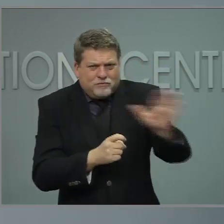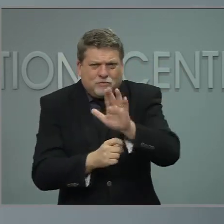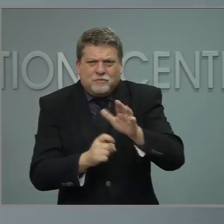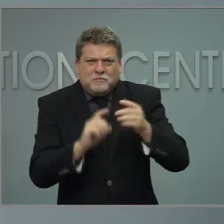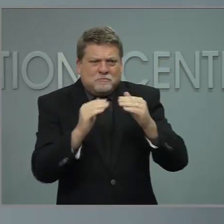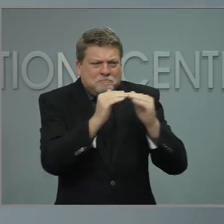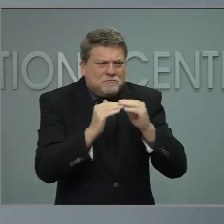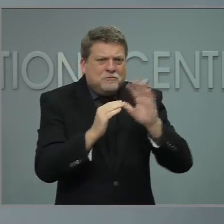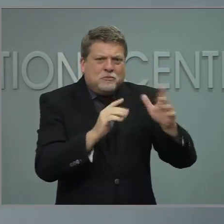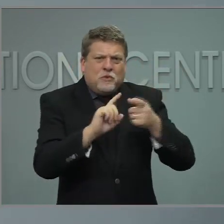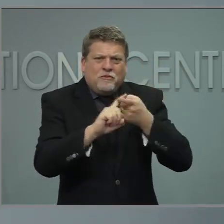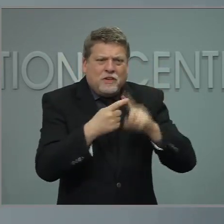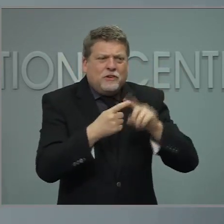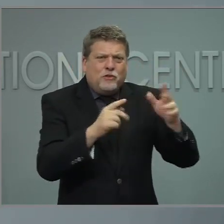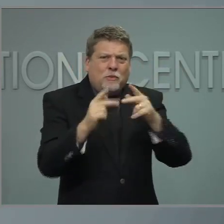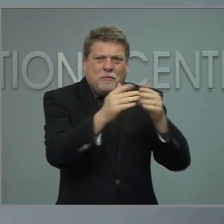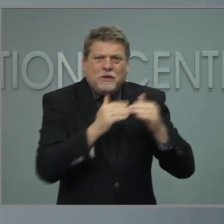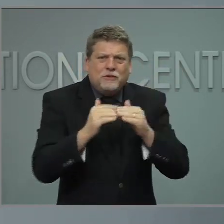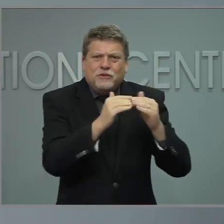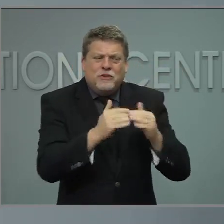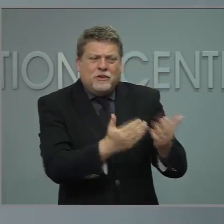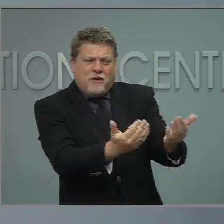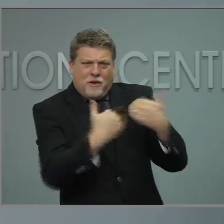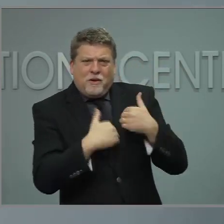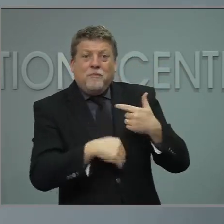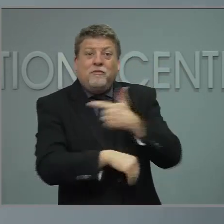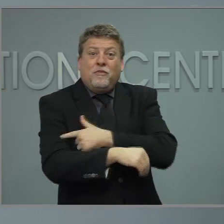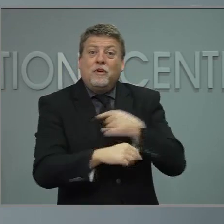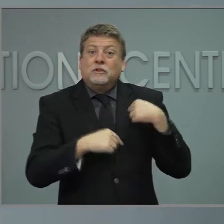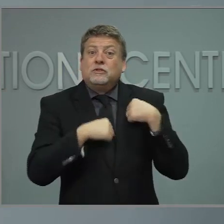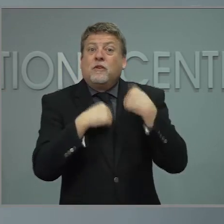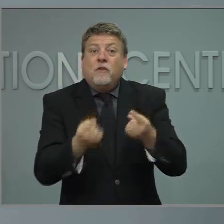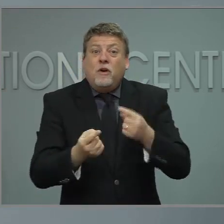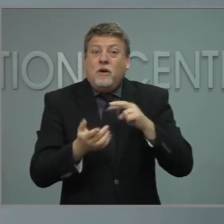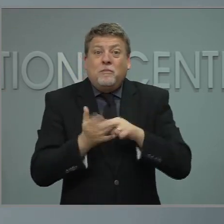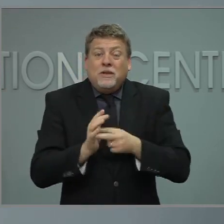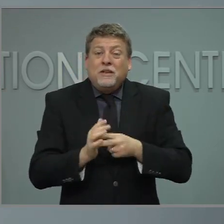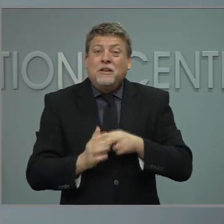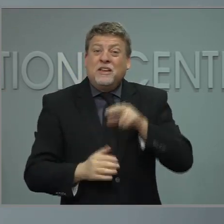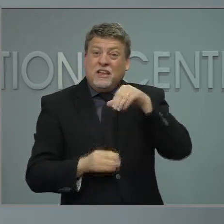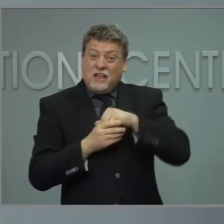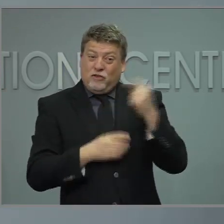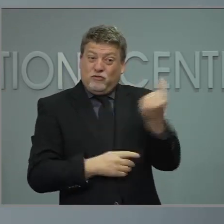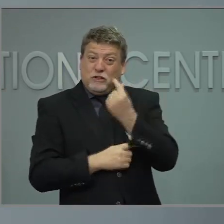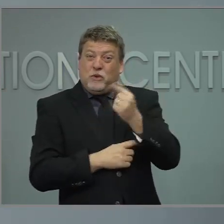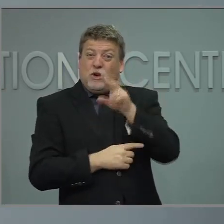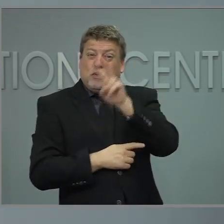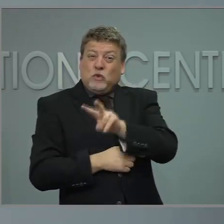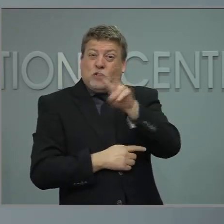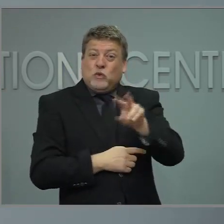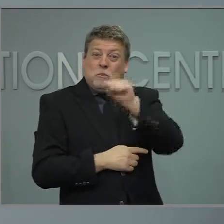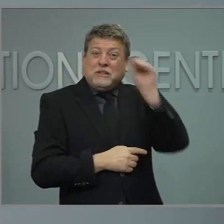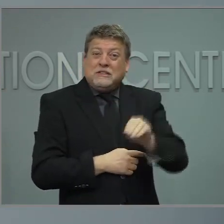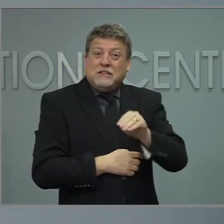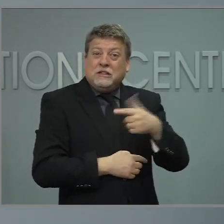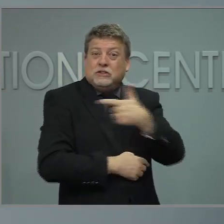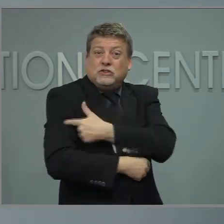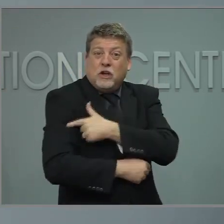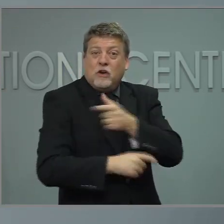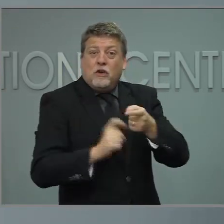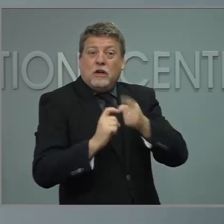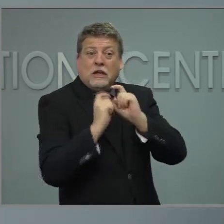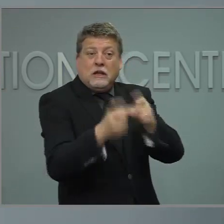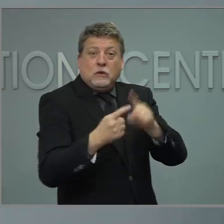22 percent of all vaccinations at the Greensboro Community Vaccination Center have gone to black or African American